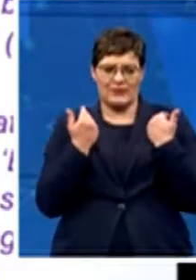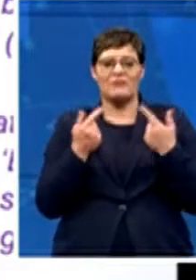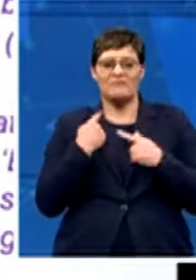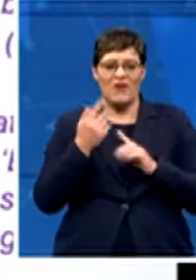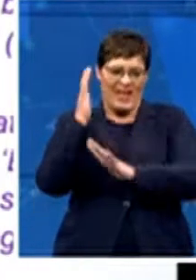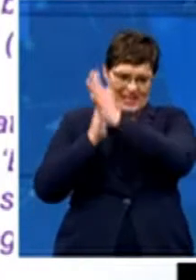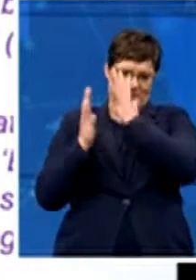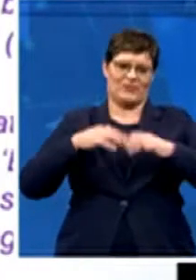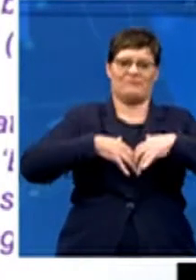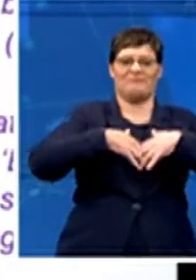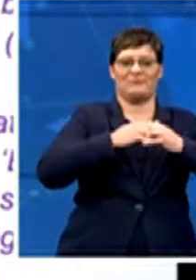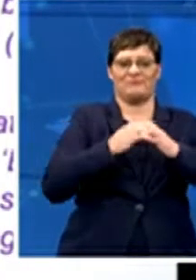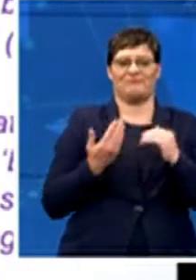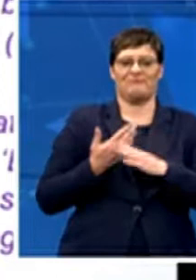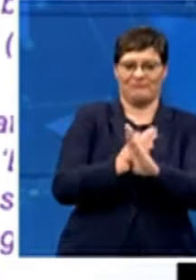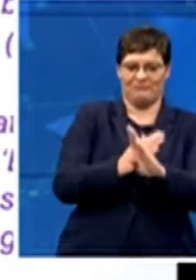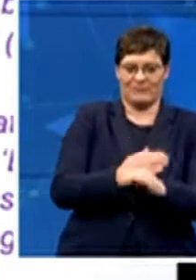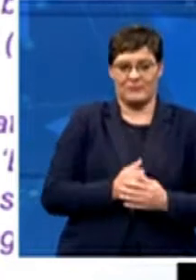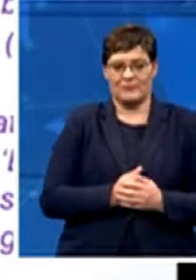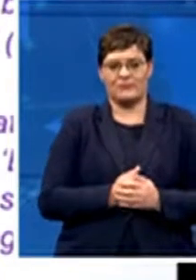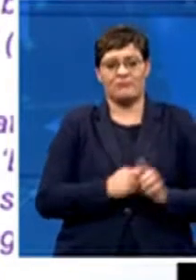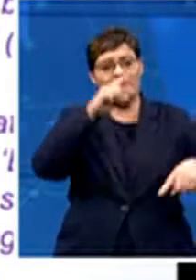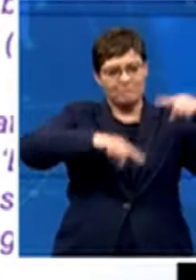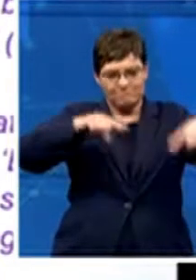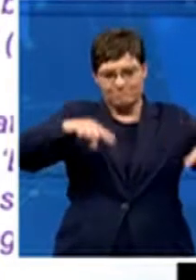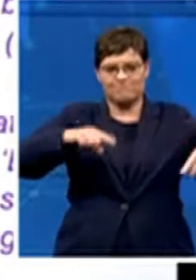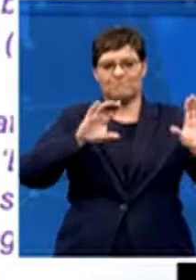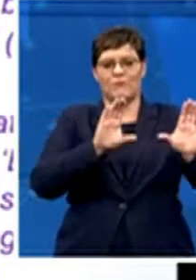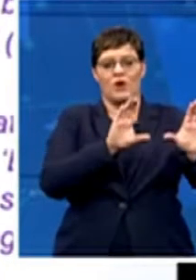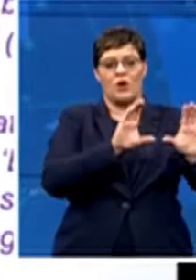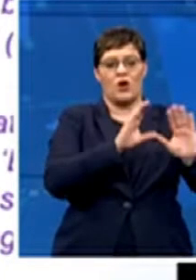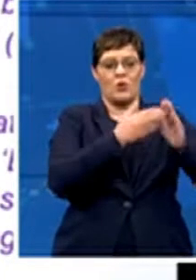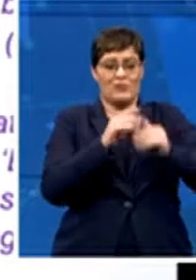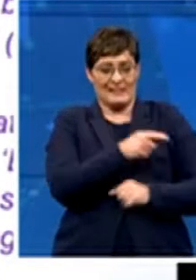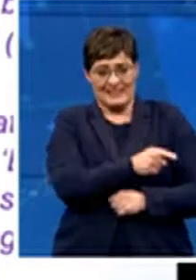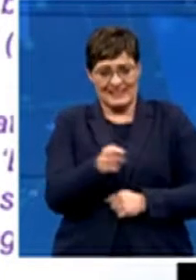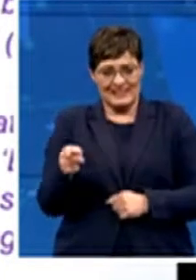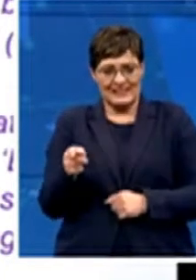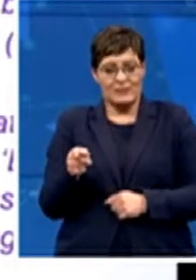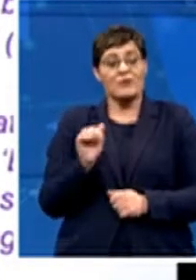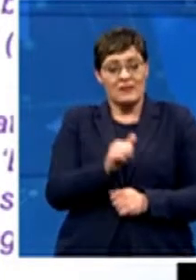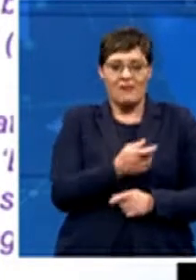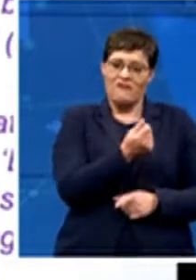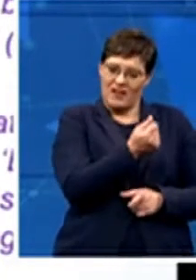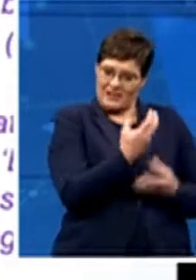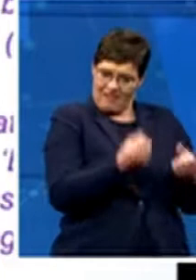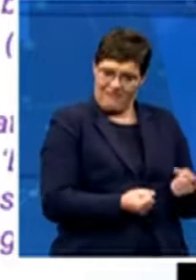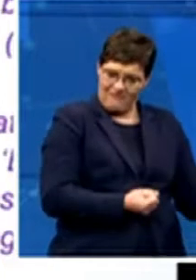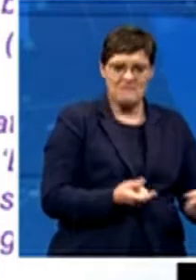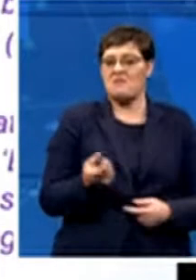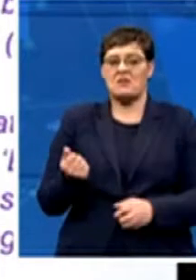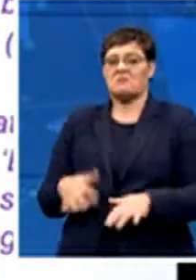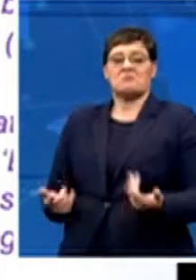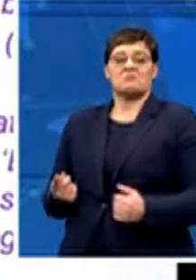communities with having substantial financial and disadvantages in economic status, the social